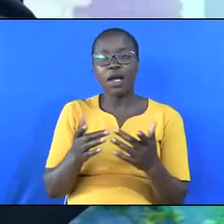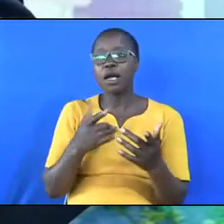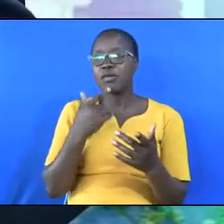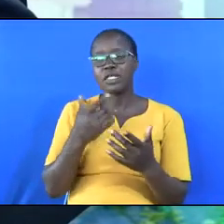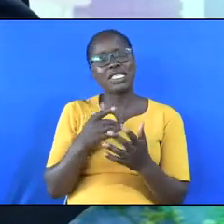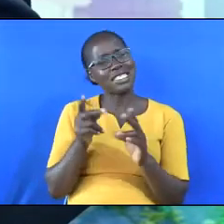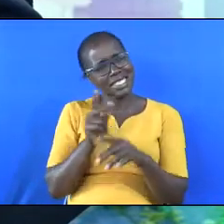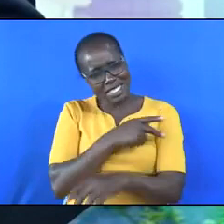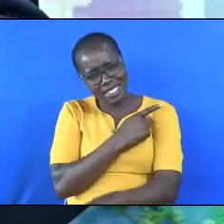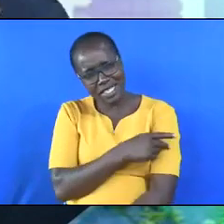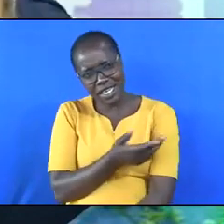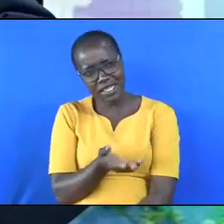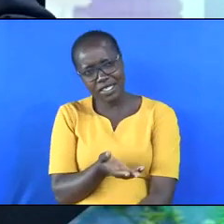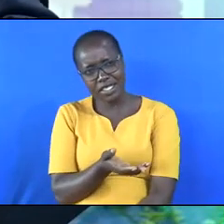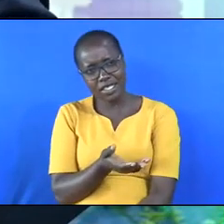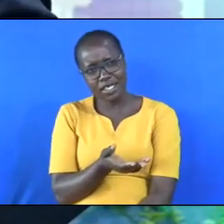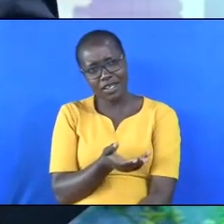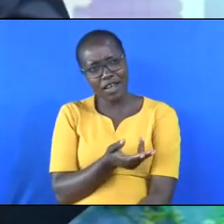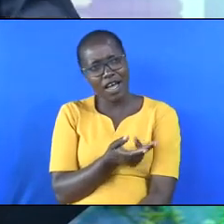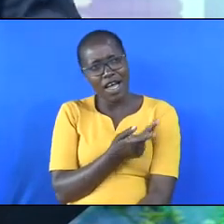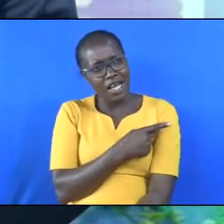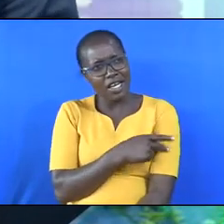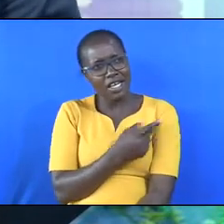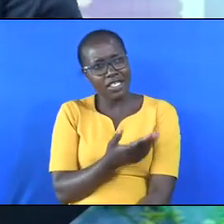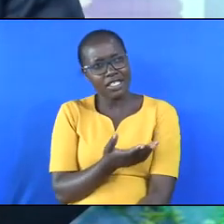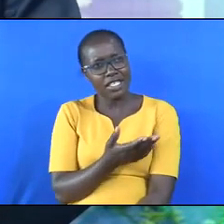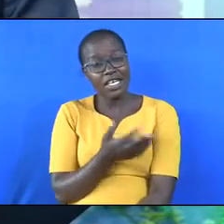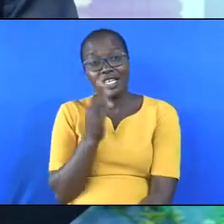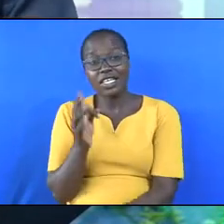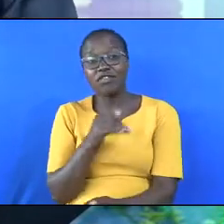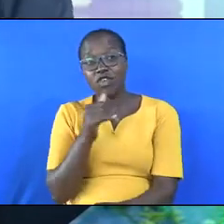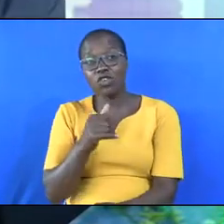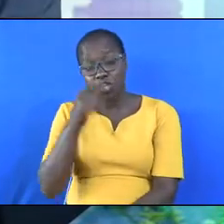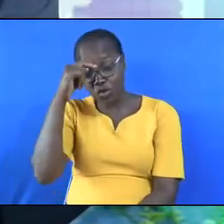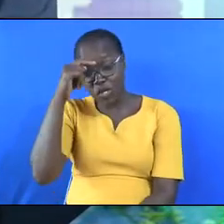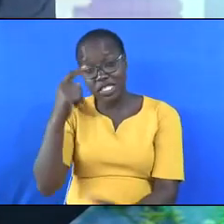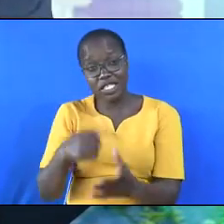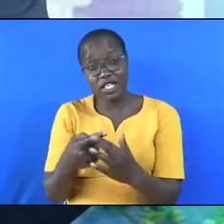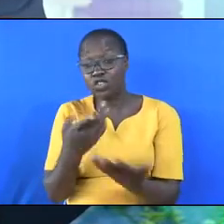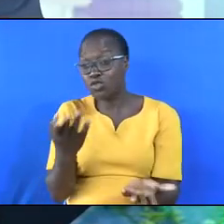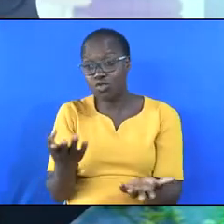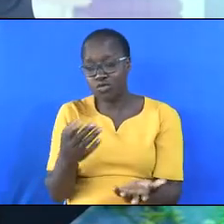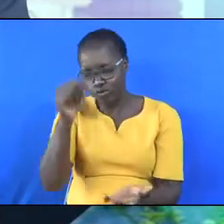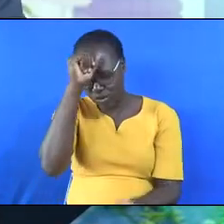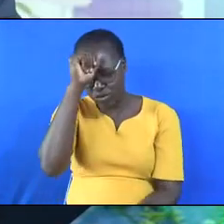kind here. Very kind. Because if you are not wise, you are a fool.